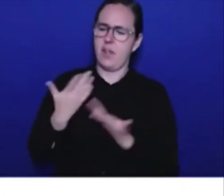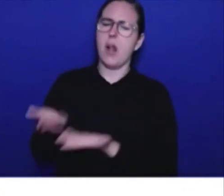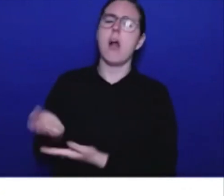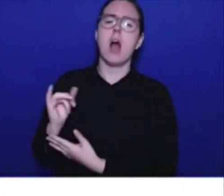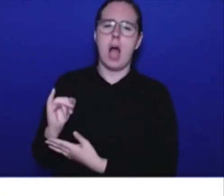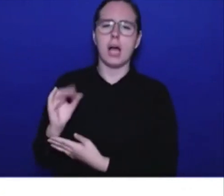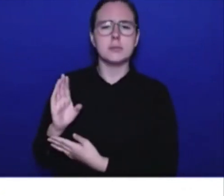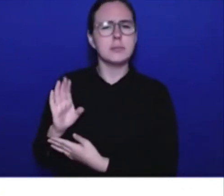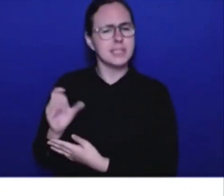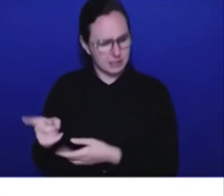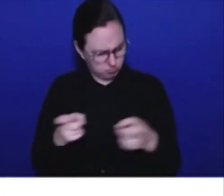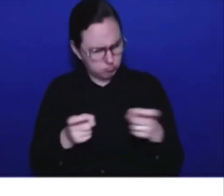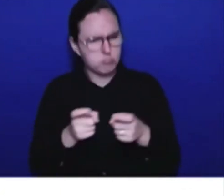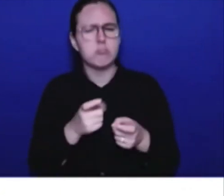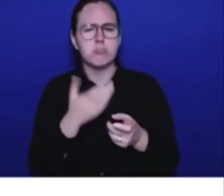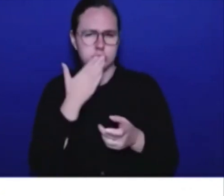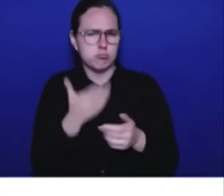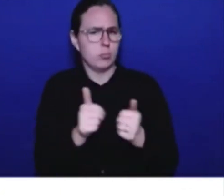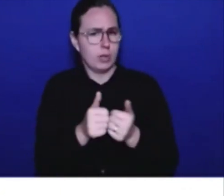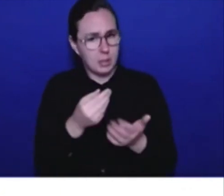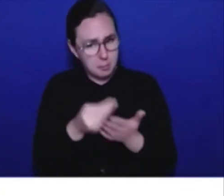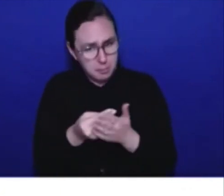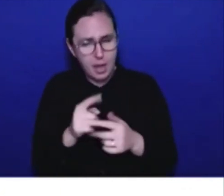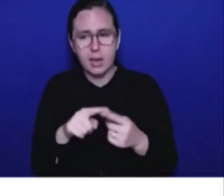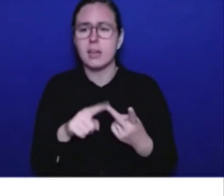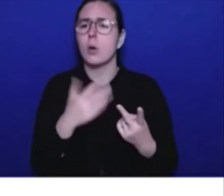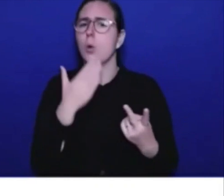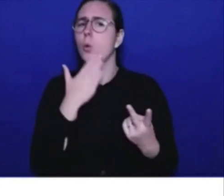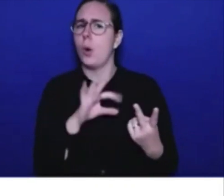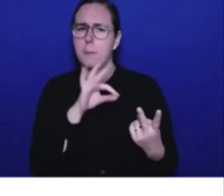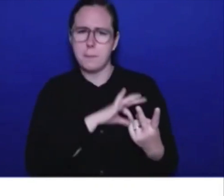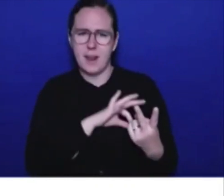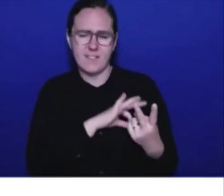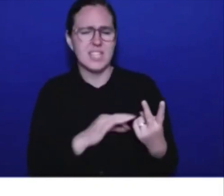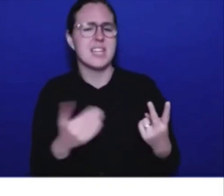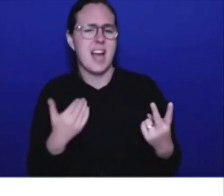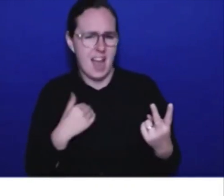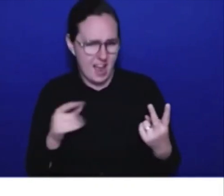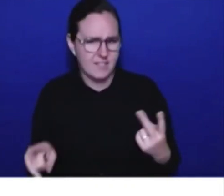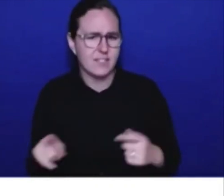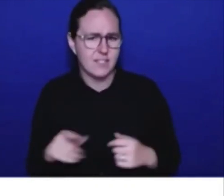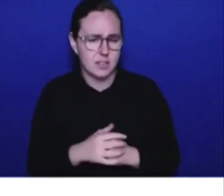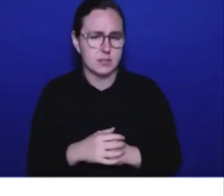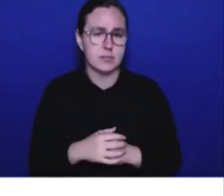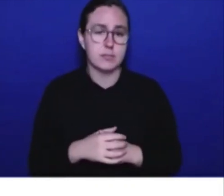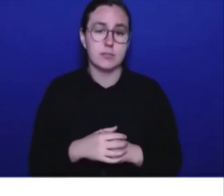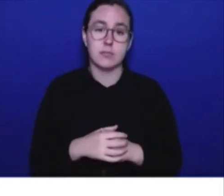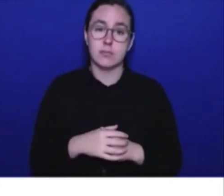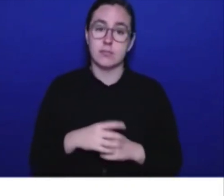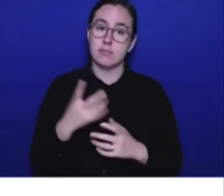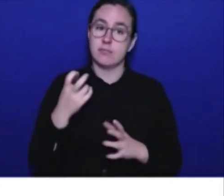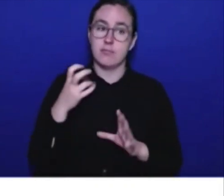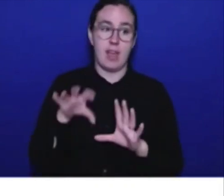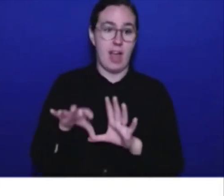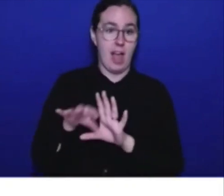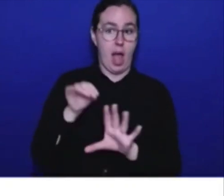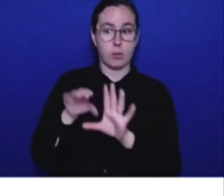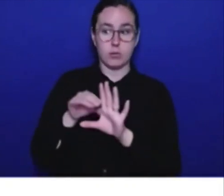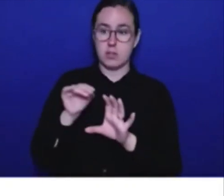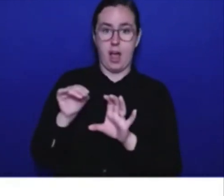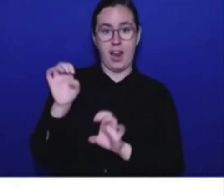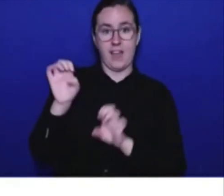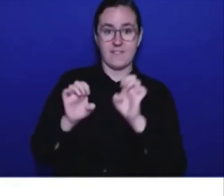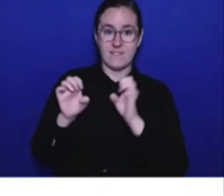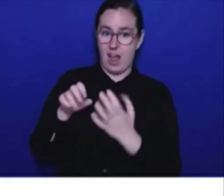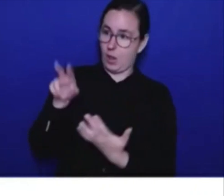at affordable rates, and every third-party evaluation that is being done of ICBC is validating